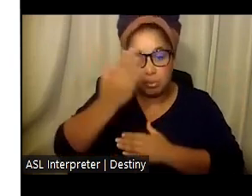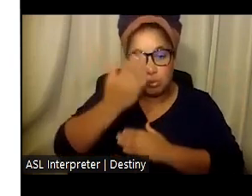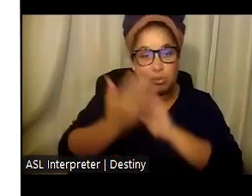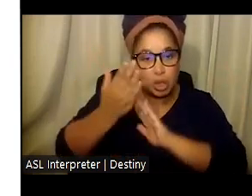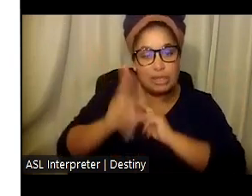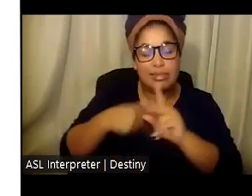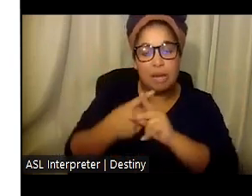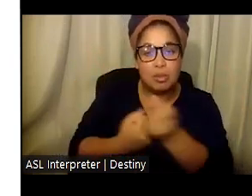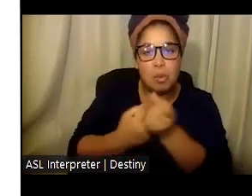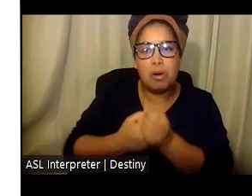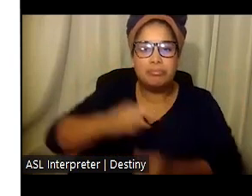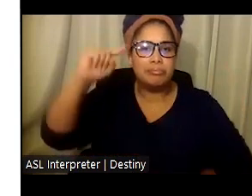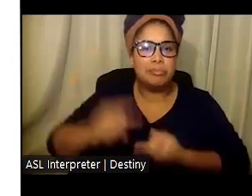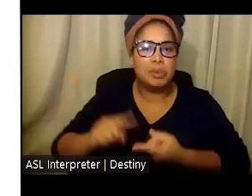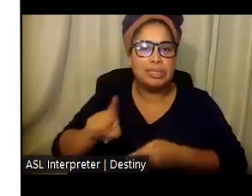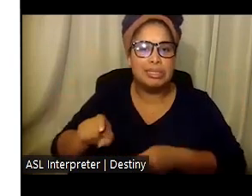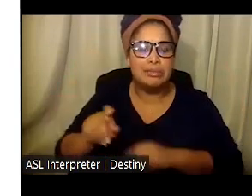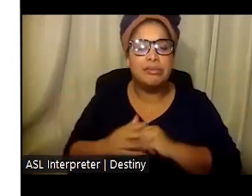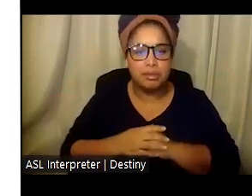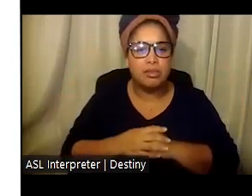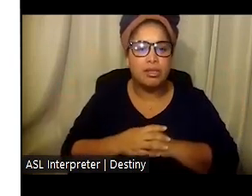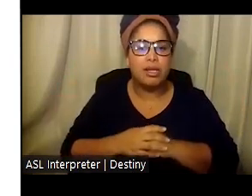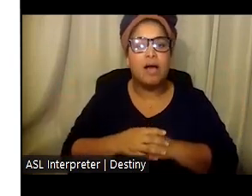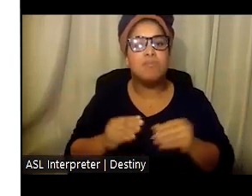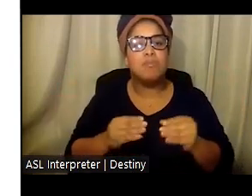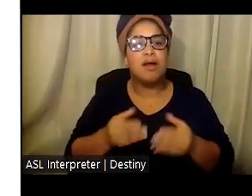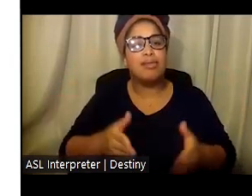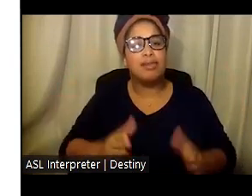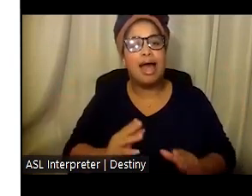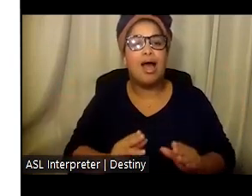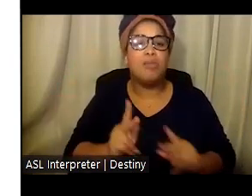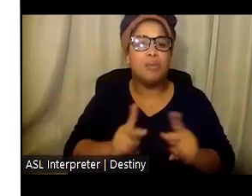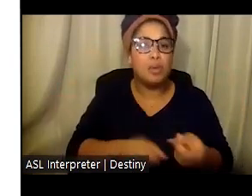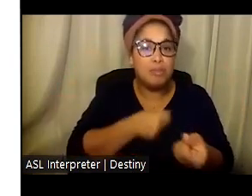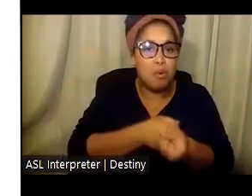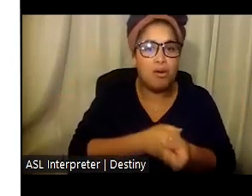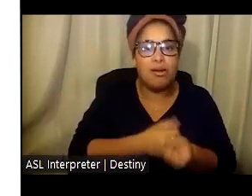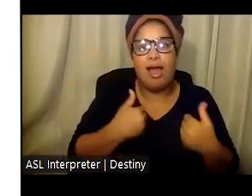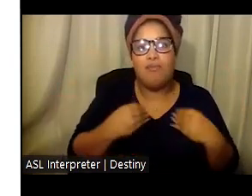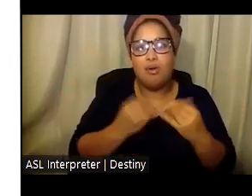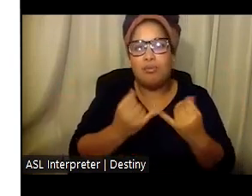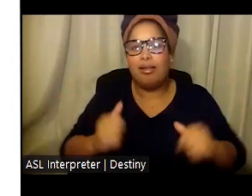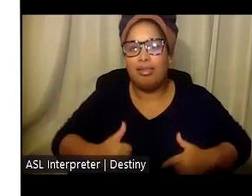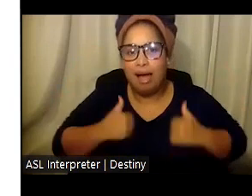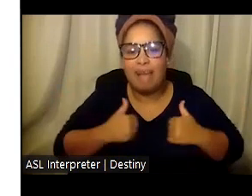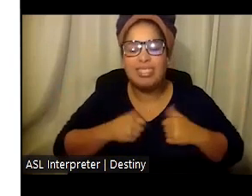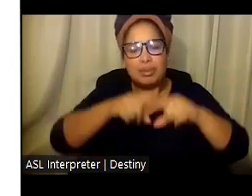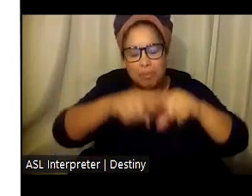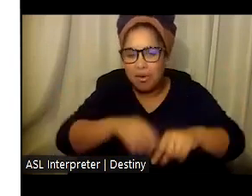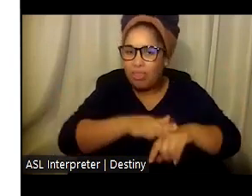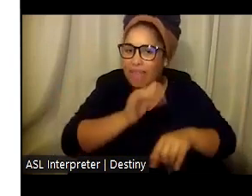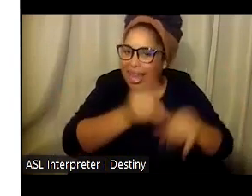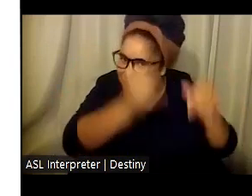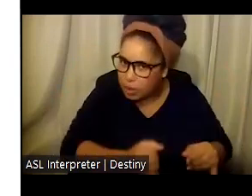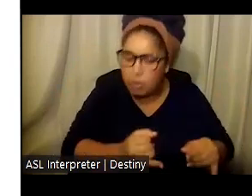pilot will support individuals to live more independent lives as all technology services will be based on the needs of that particular